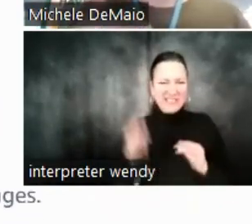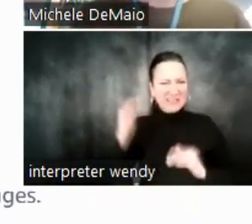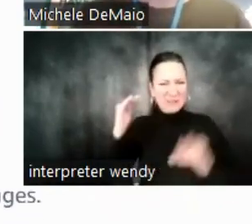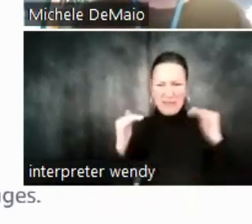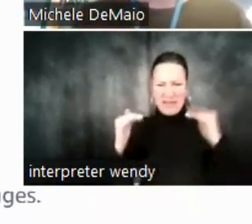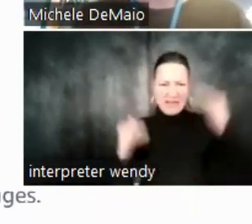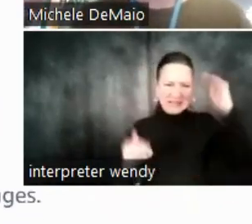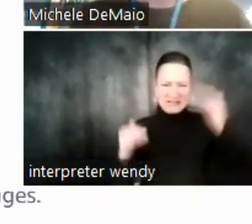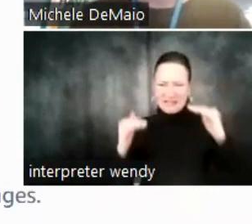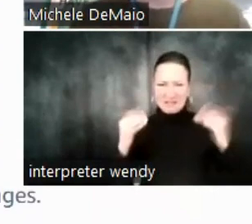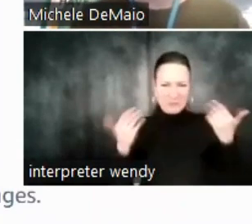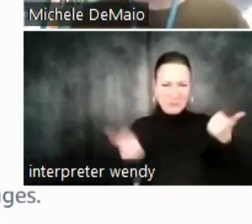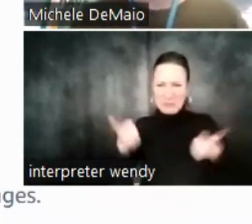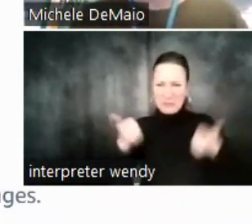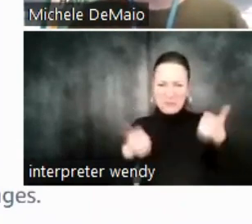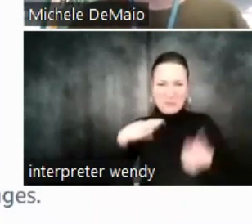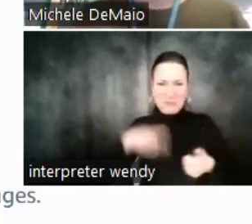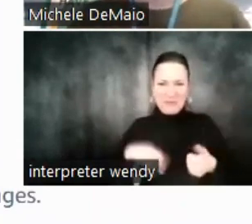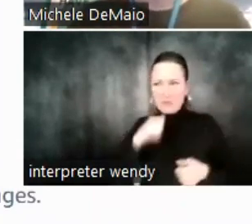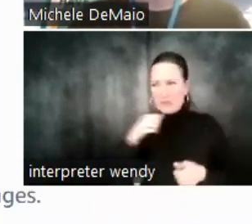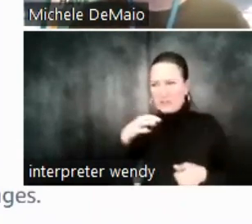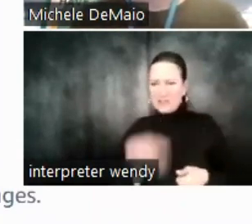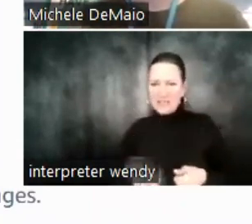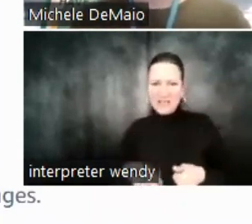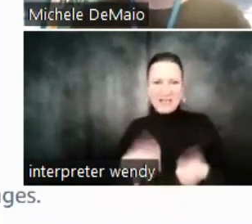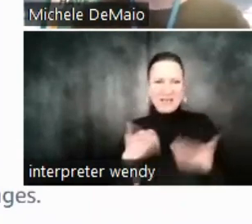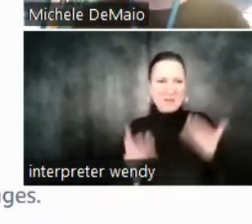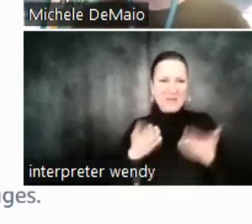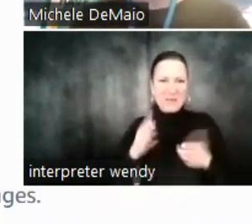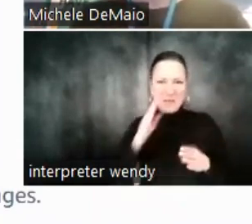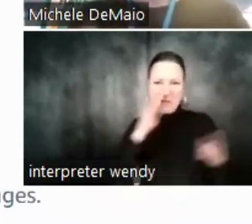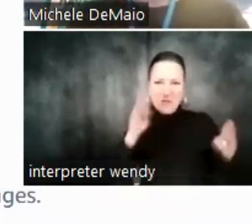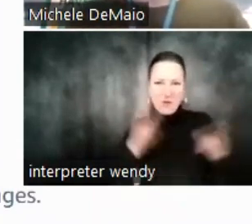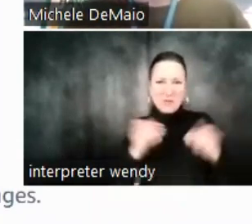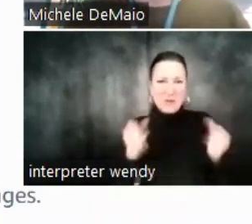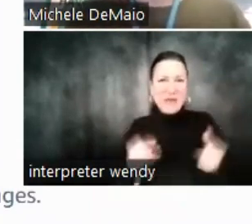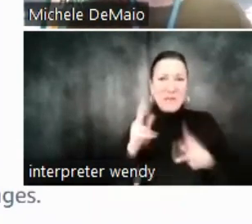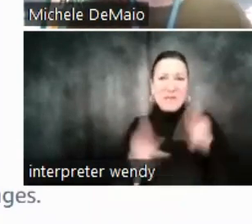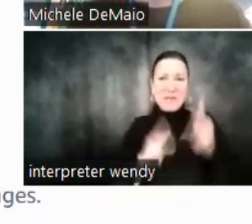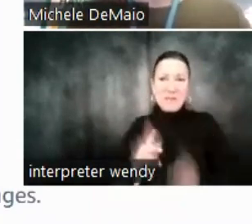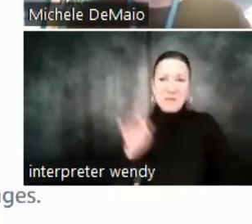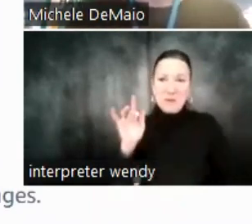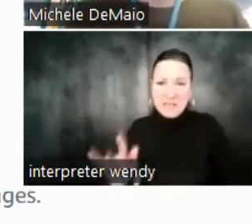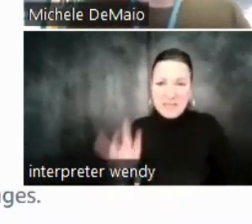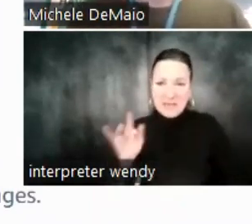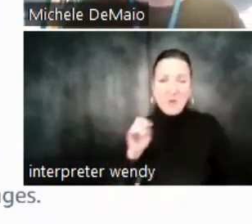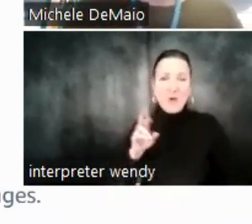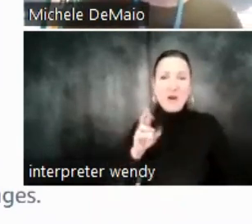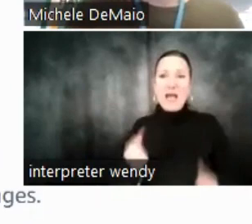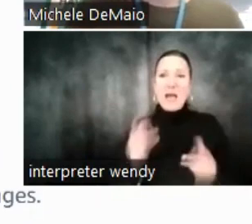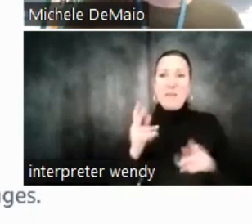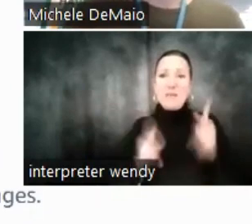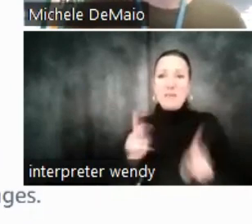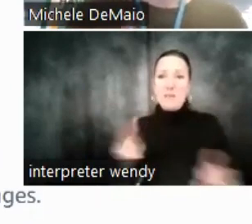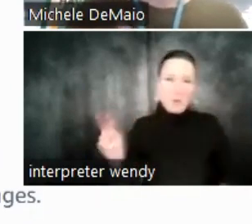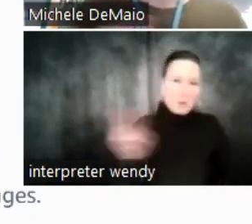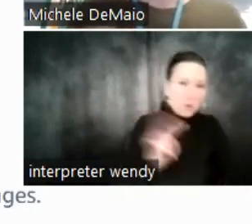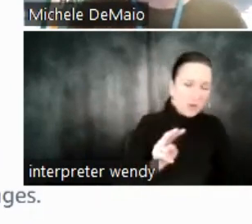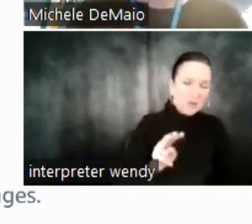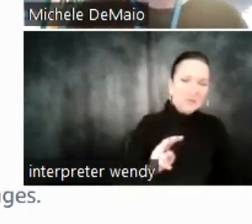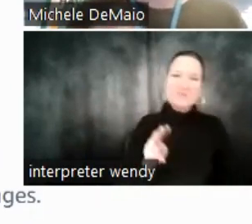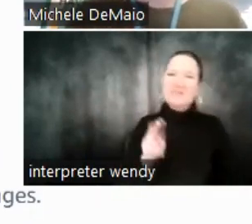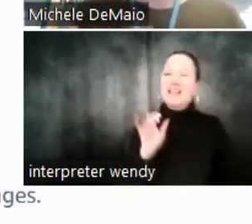a consideration tactic for sponsored brands, maybe they're looking at impressions or clicks. But maybe the ROAS isn't good, and so they'll turn it off. But that